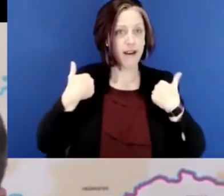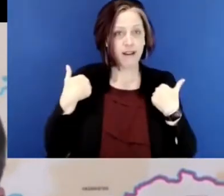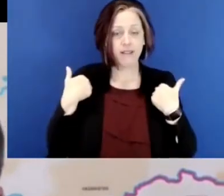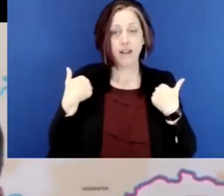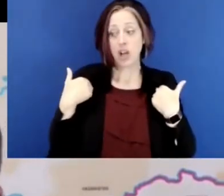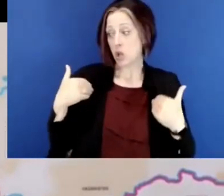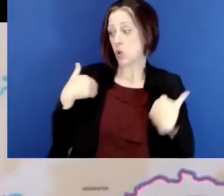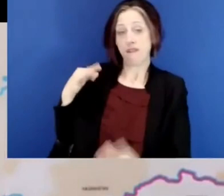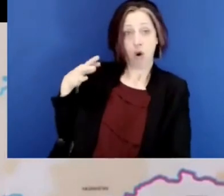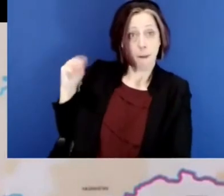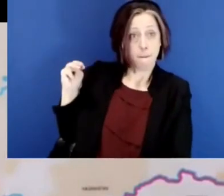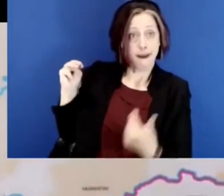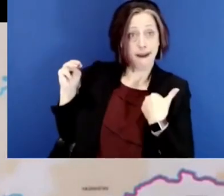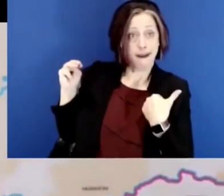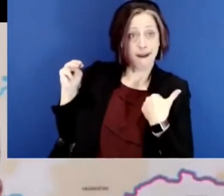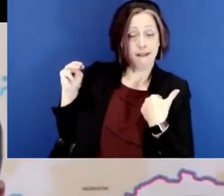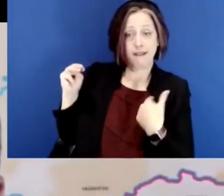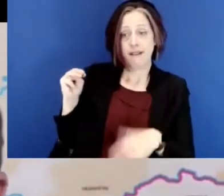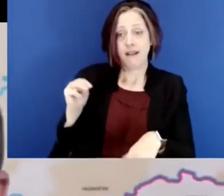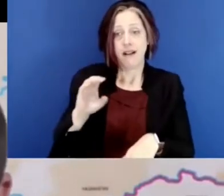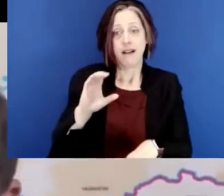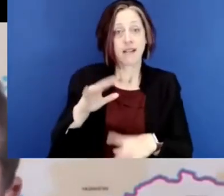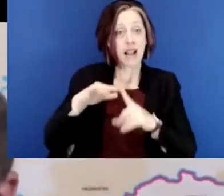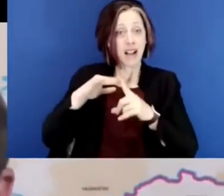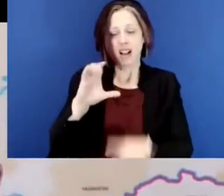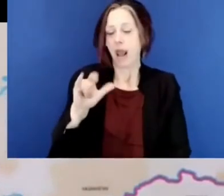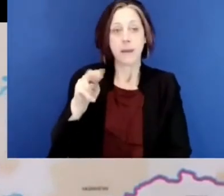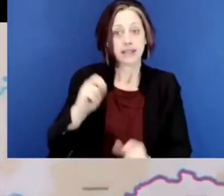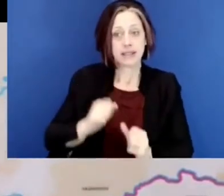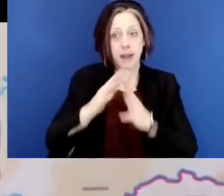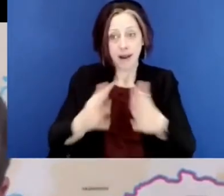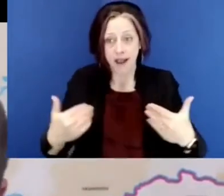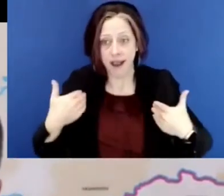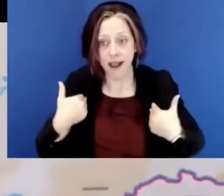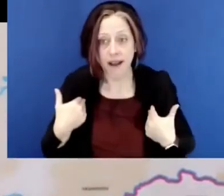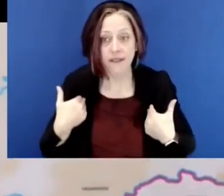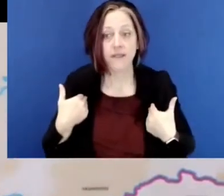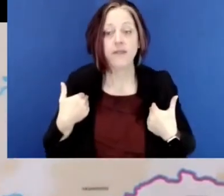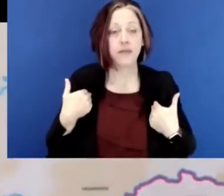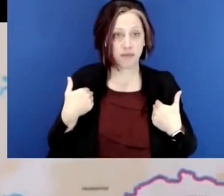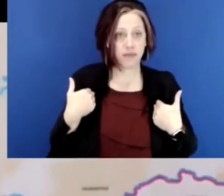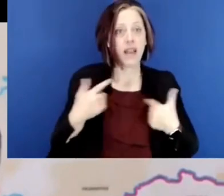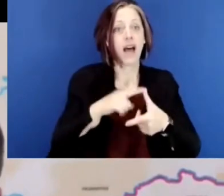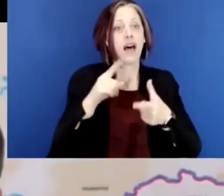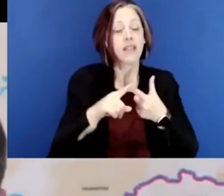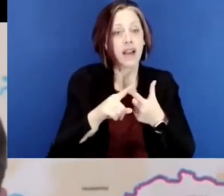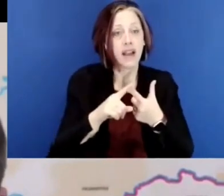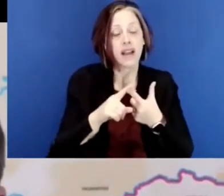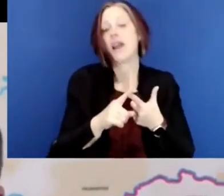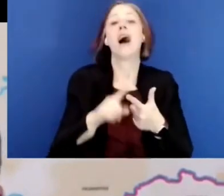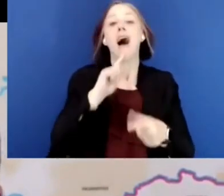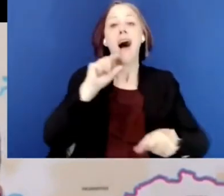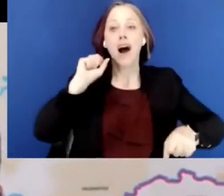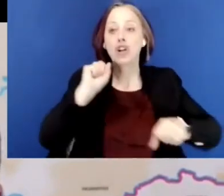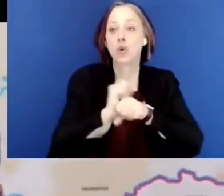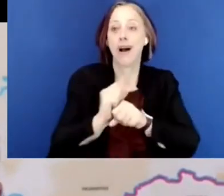organizations that are, you have the youth forum at the COP, at the climate summit, you have it at the UN. Um,